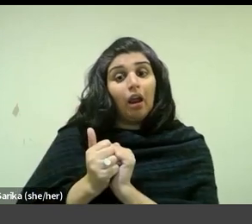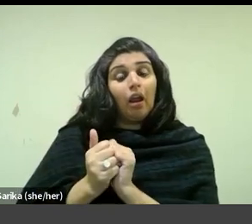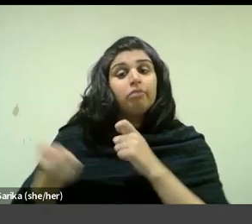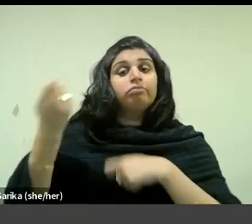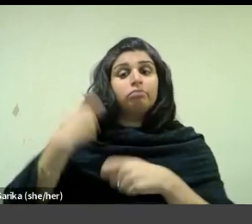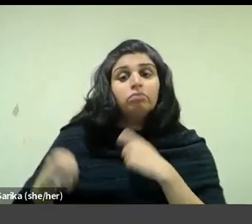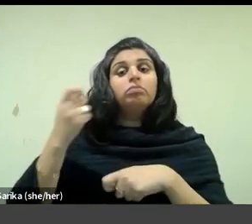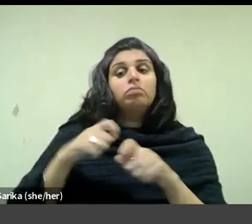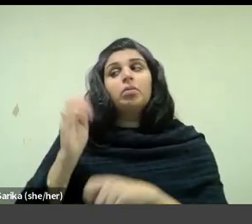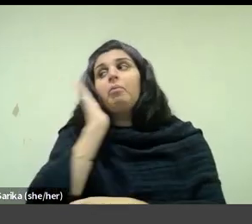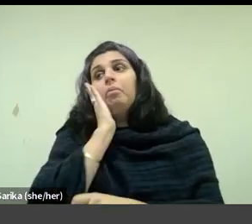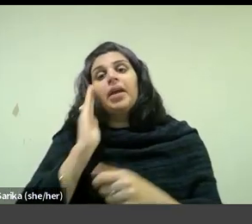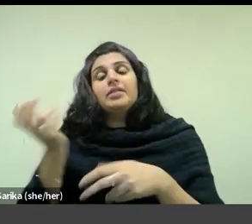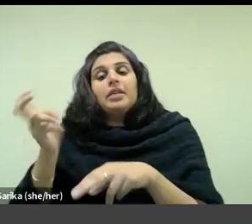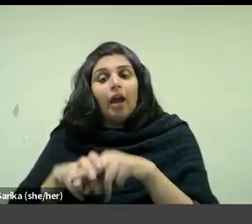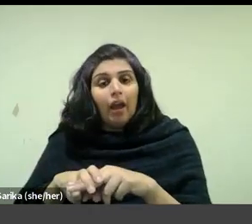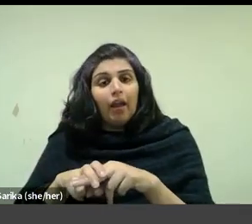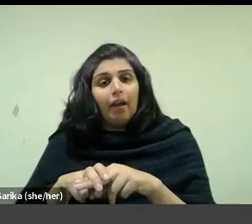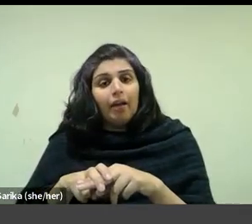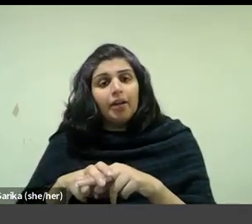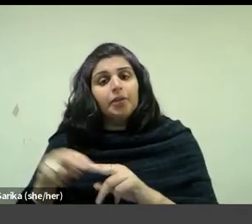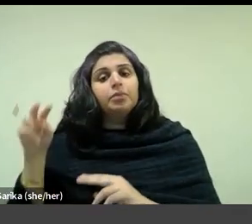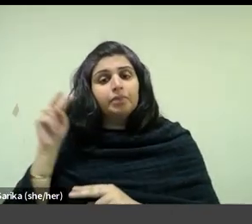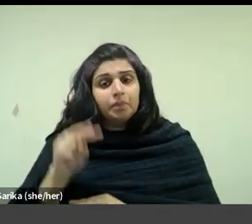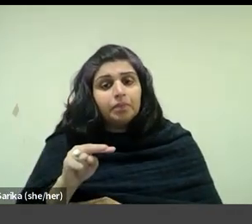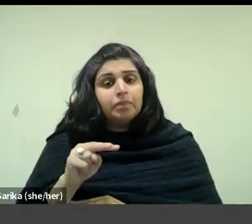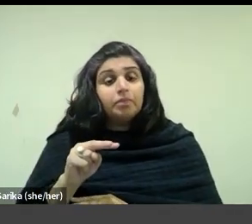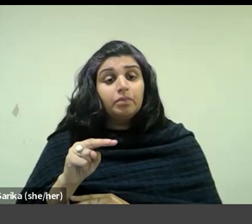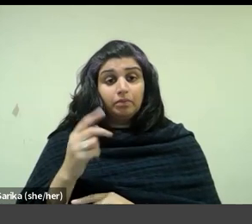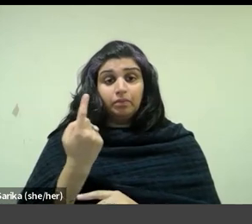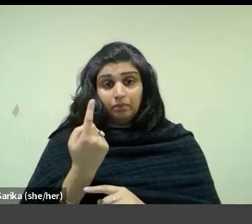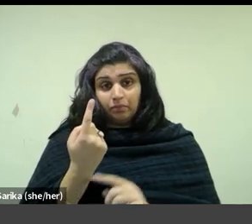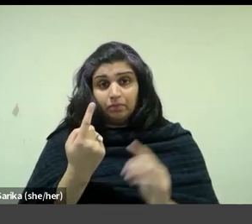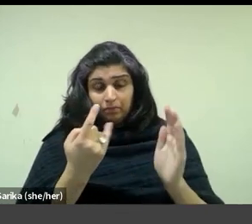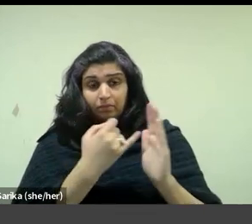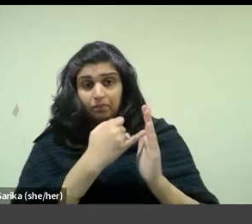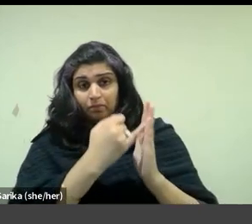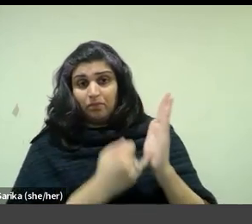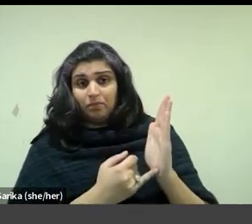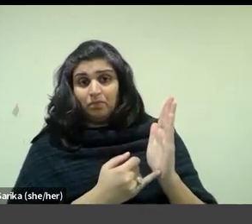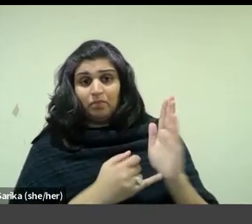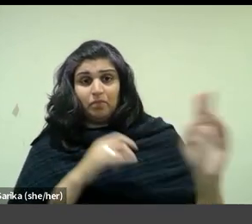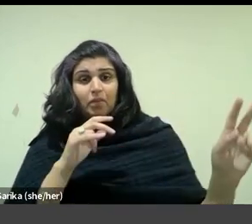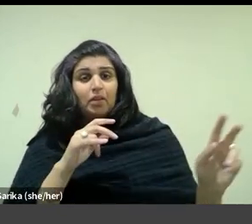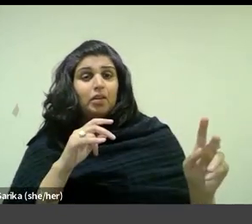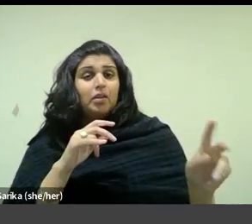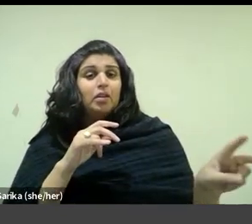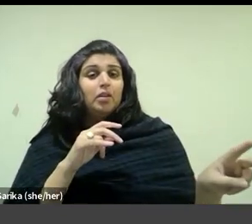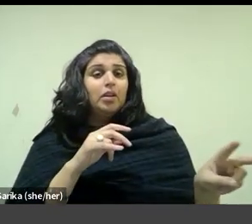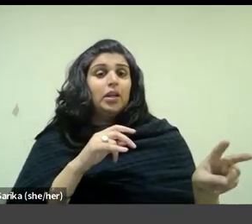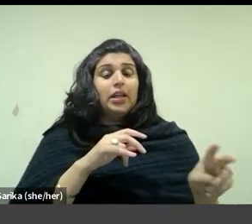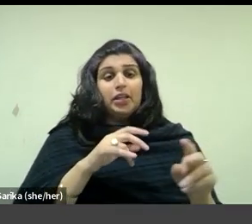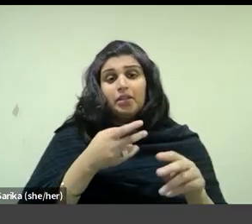And then, stillborn child. And And of these sketches is made by Vuillard from the viewing position of a bedside chair,